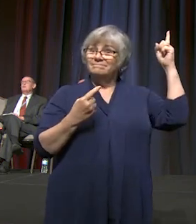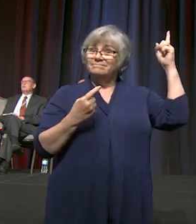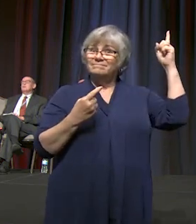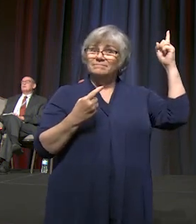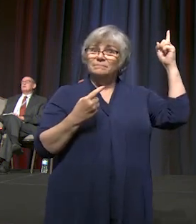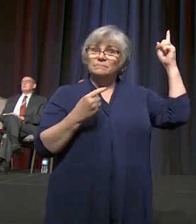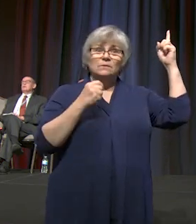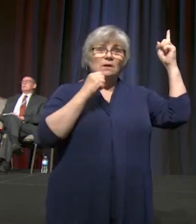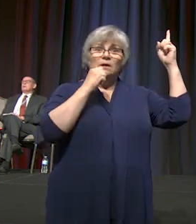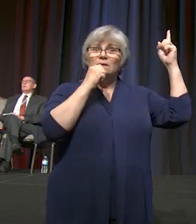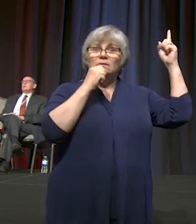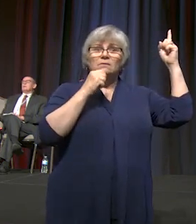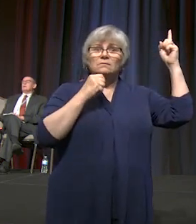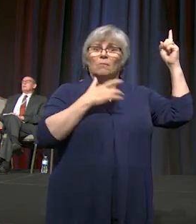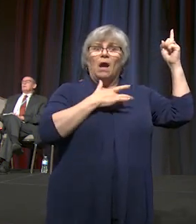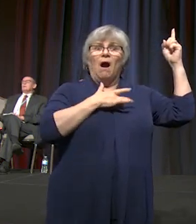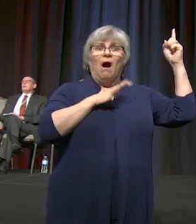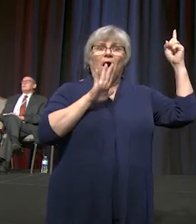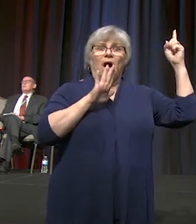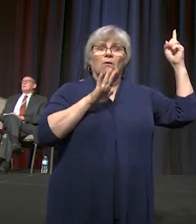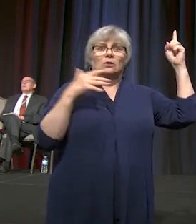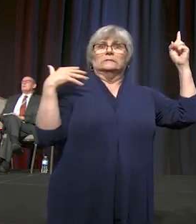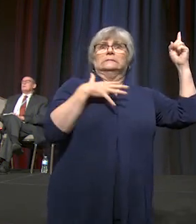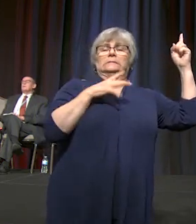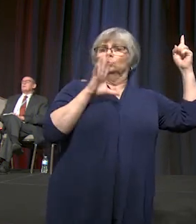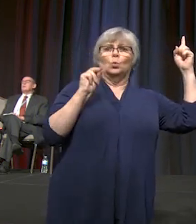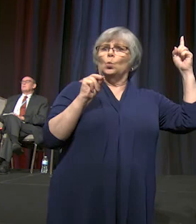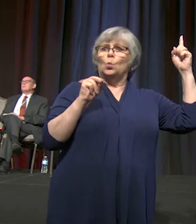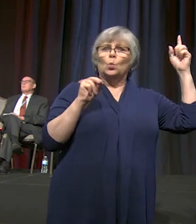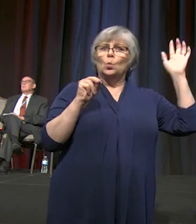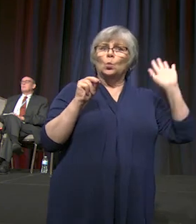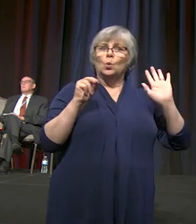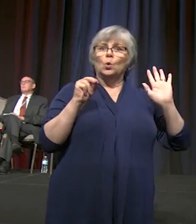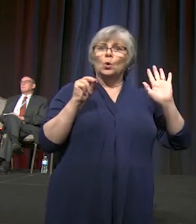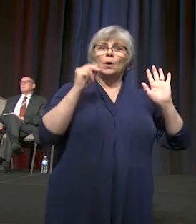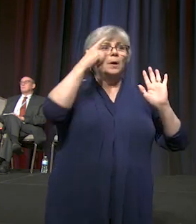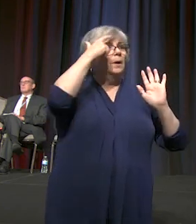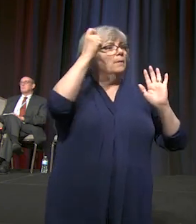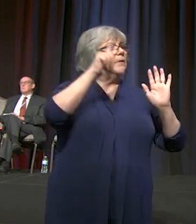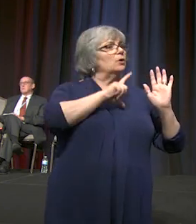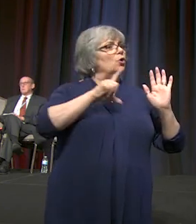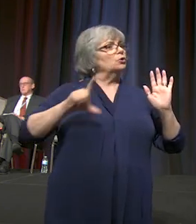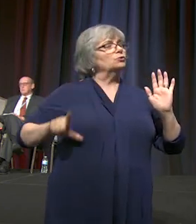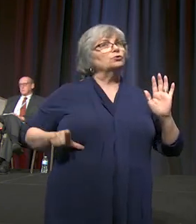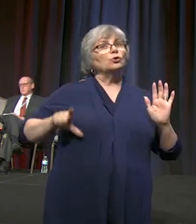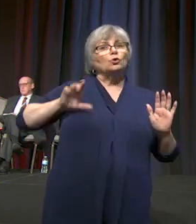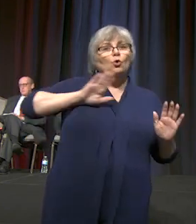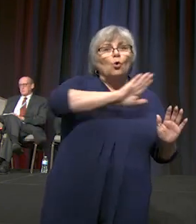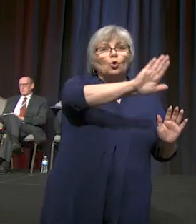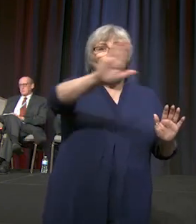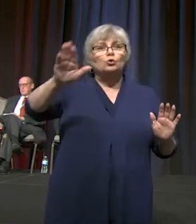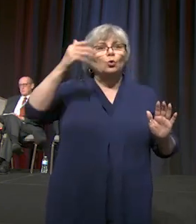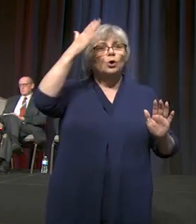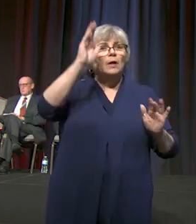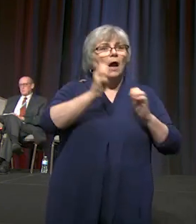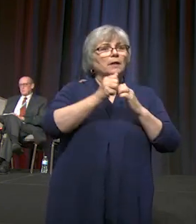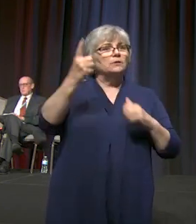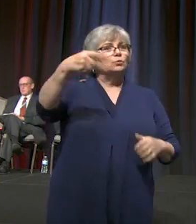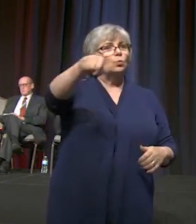Don't be alarmed or terrified because the Lord your God is with you